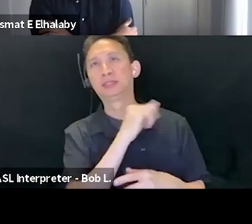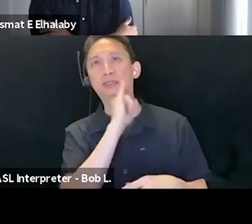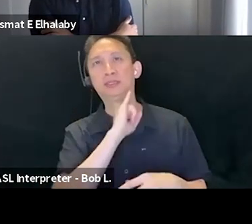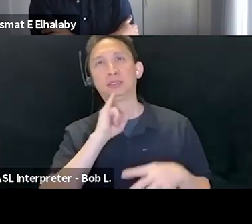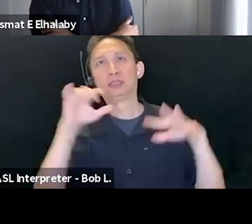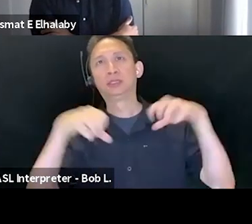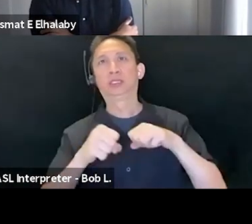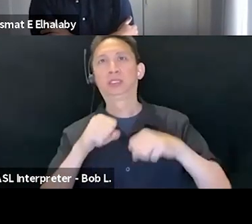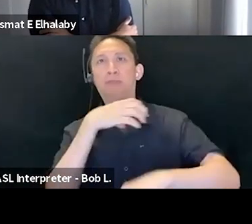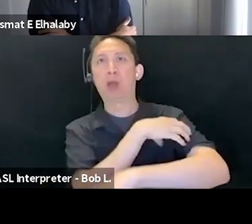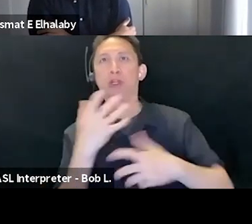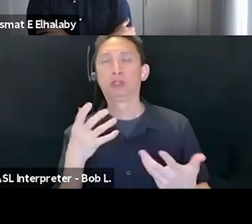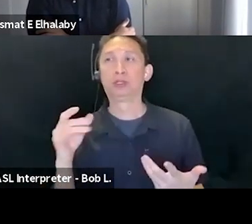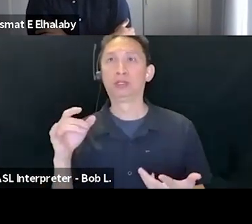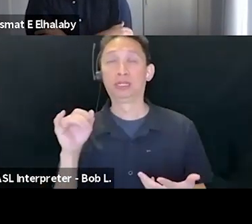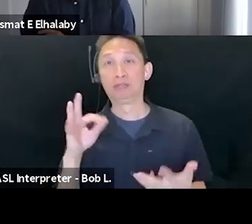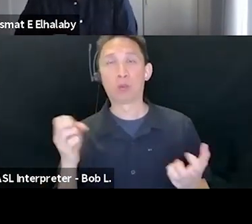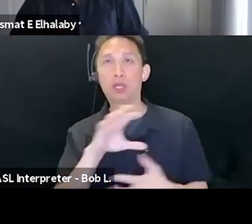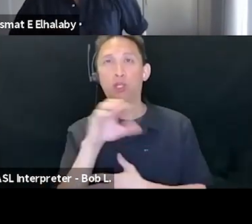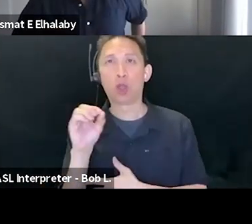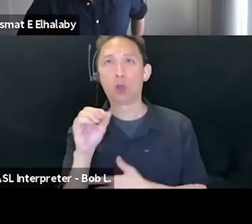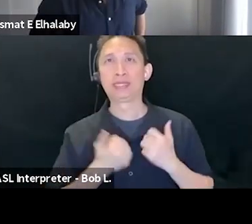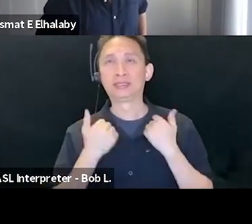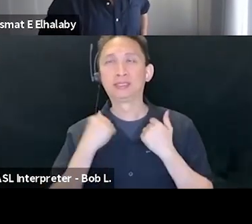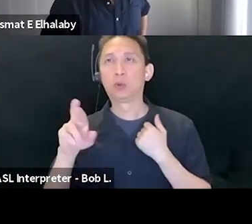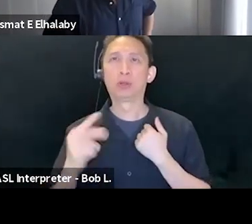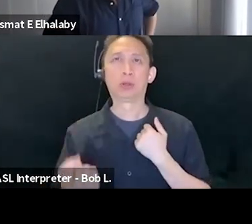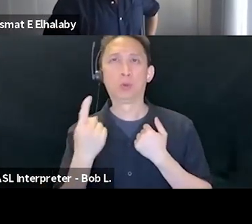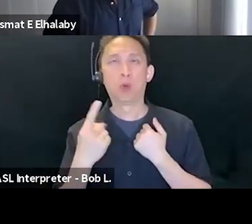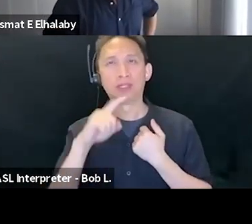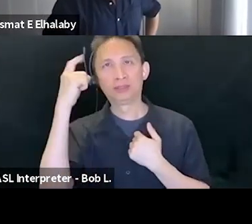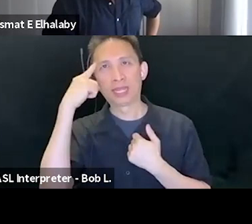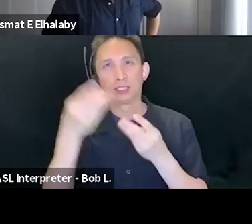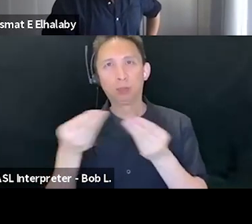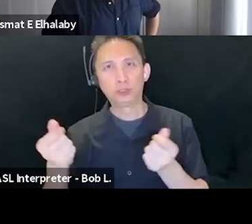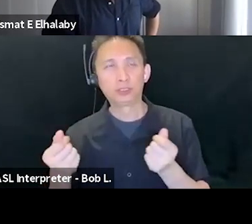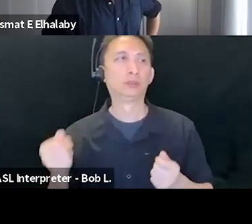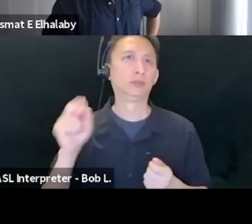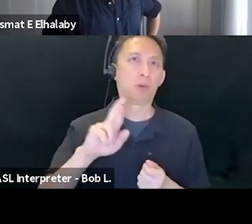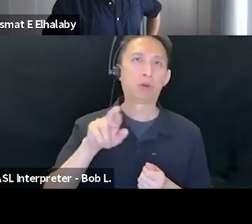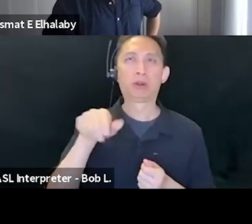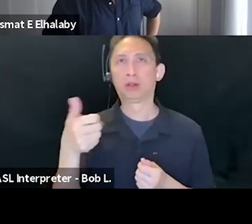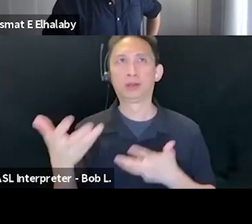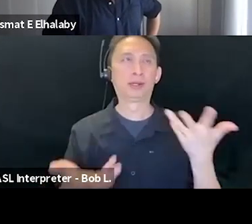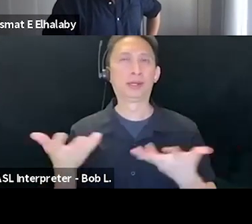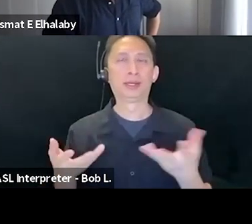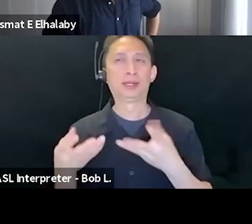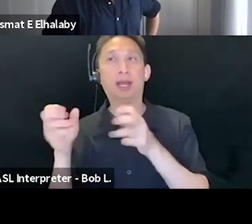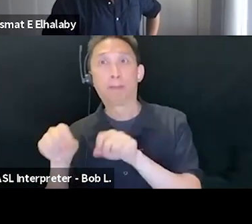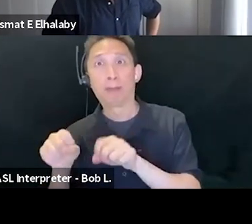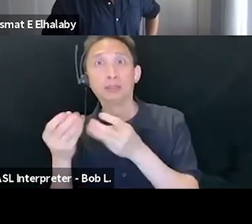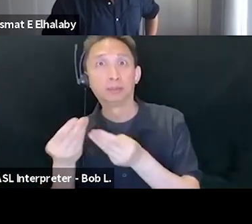If there's to be coexistence or a one state solution or even a peaceable two state